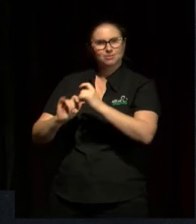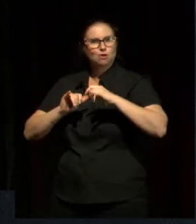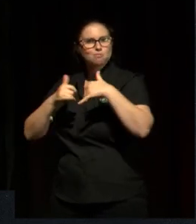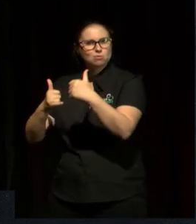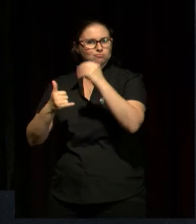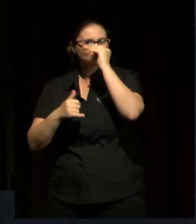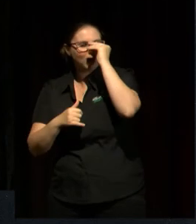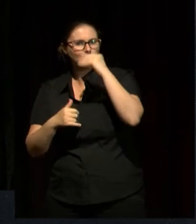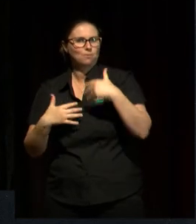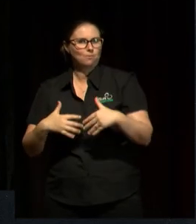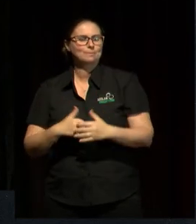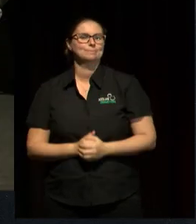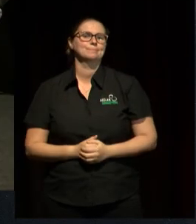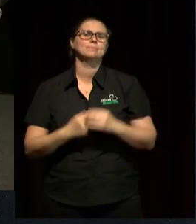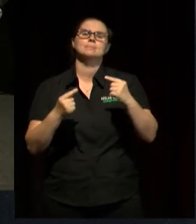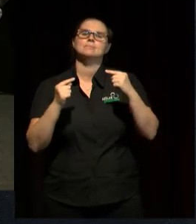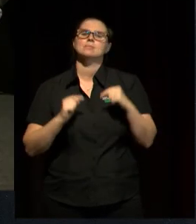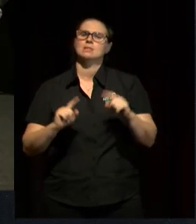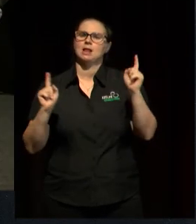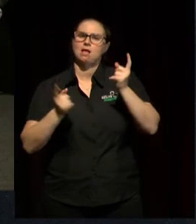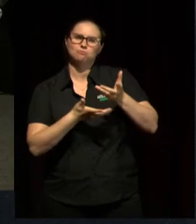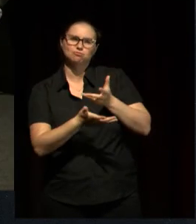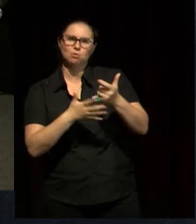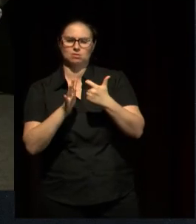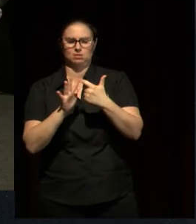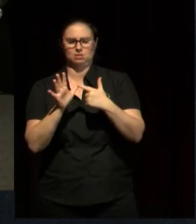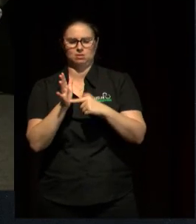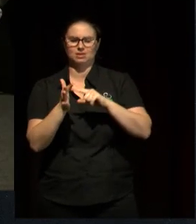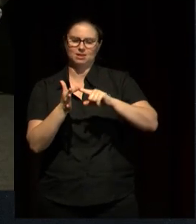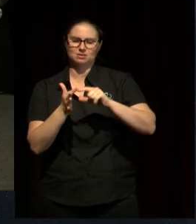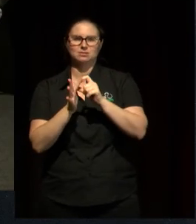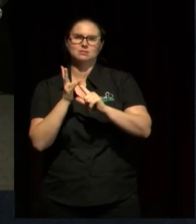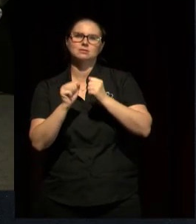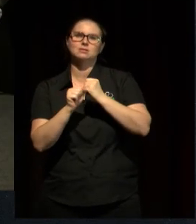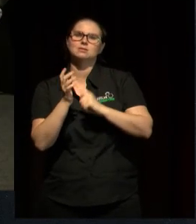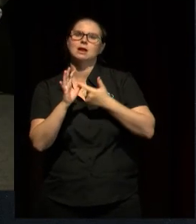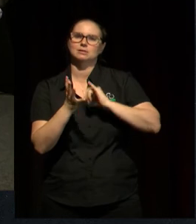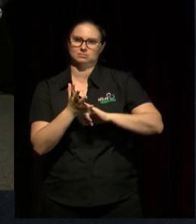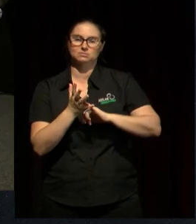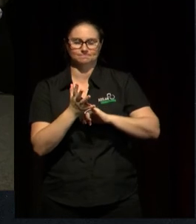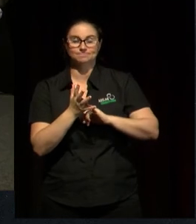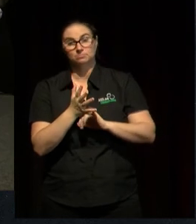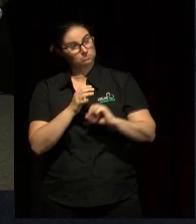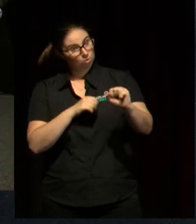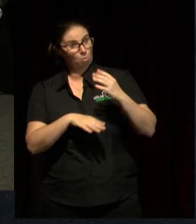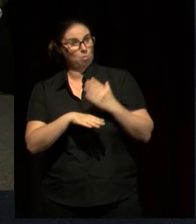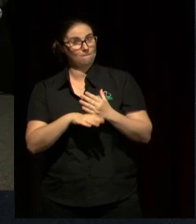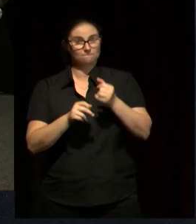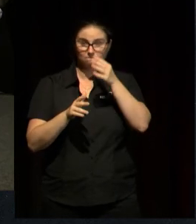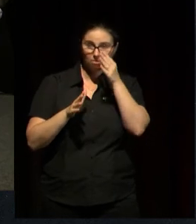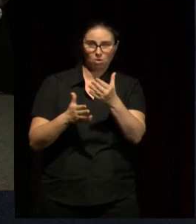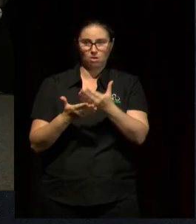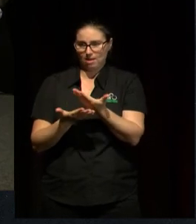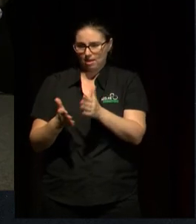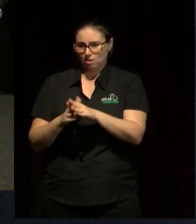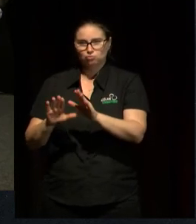going to turn now to Kate Douglas. Kate, your work focuses on how children portray their lives in